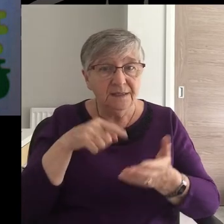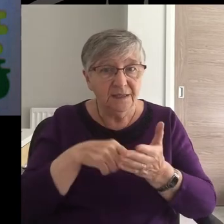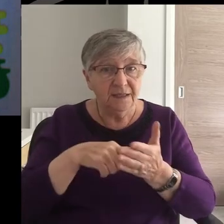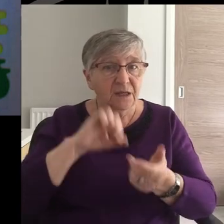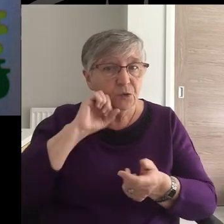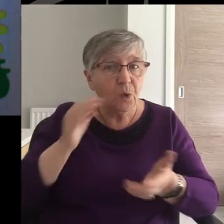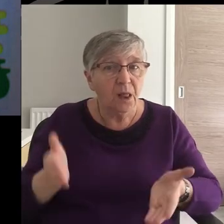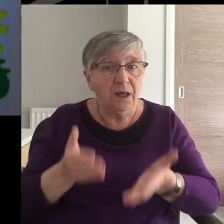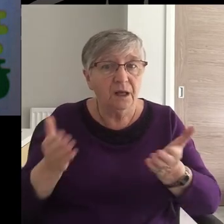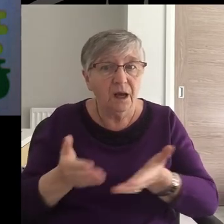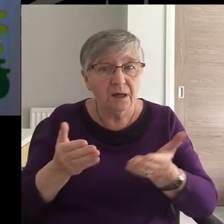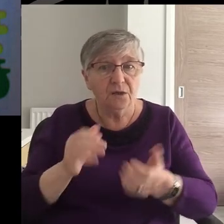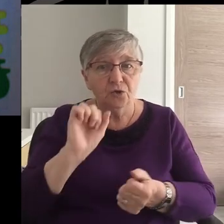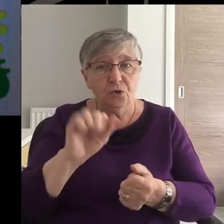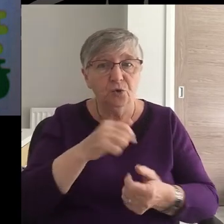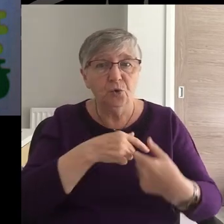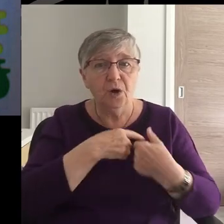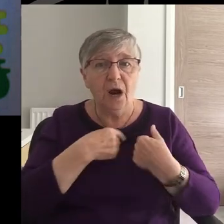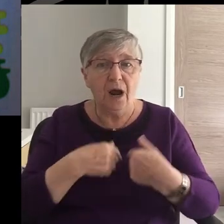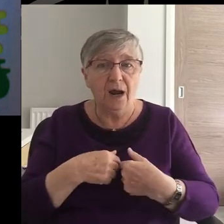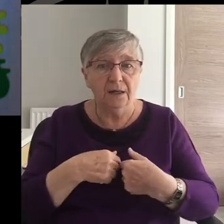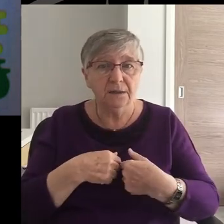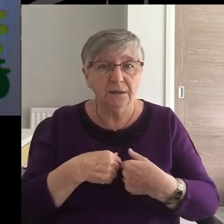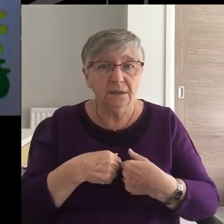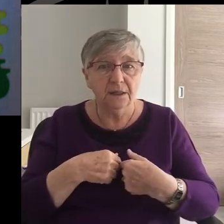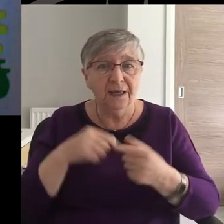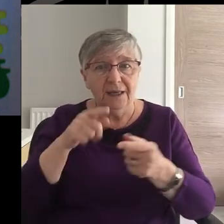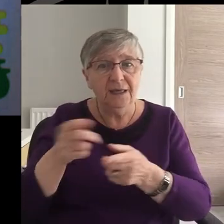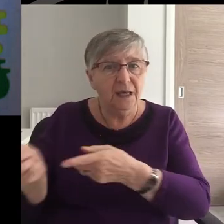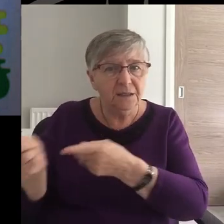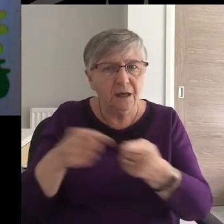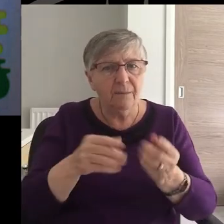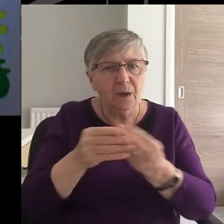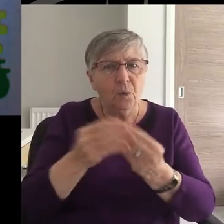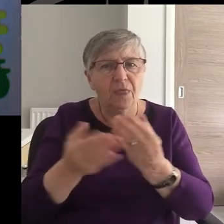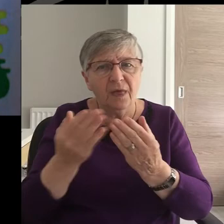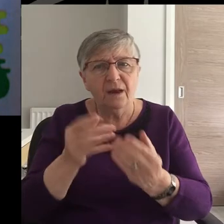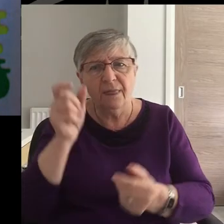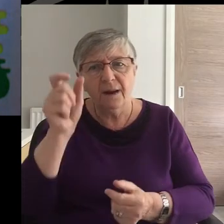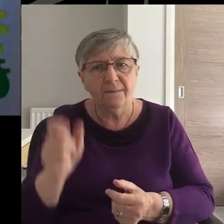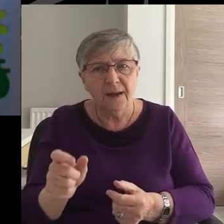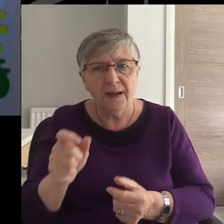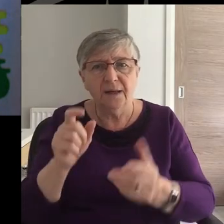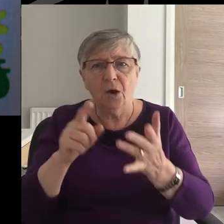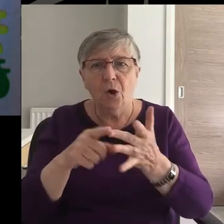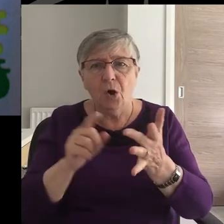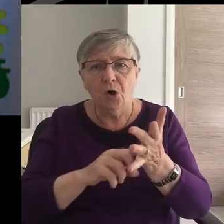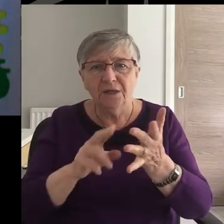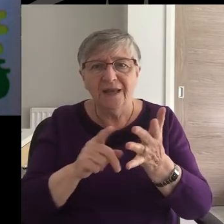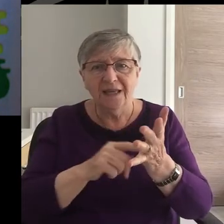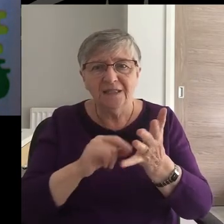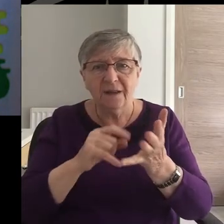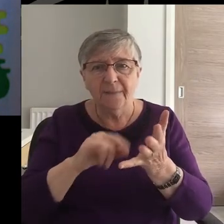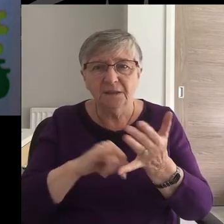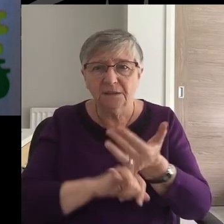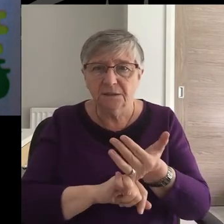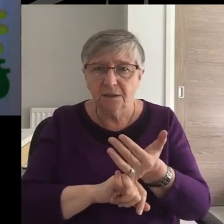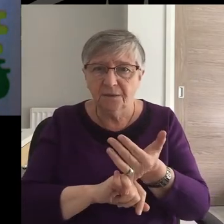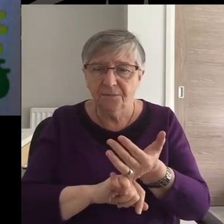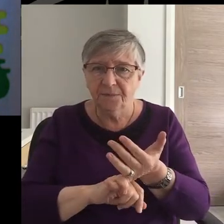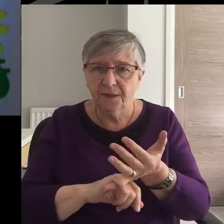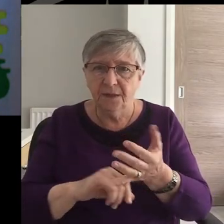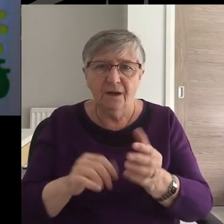may encourage your hearts. He is coming with Onesimus, our faithful and dear brother,